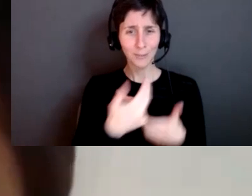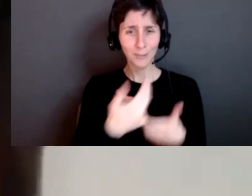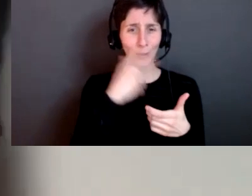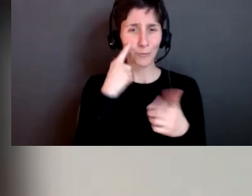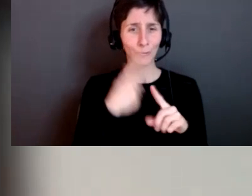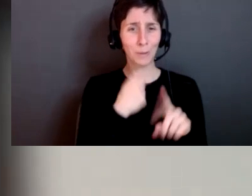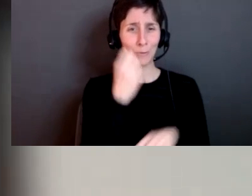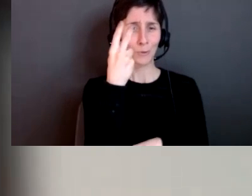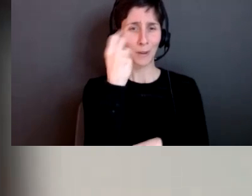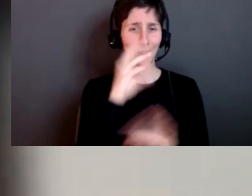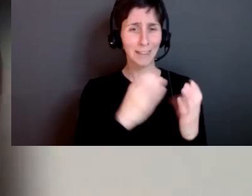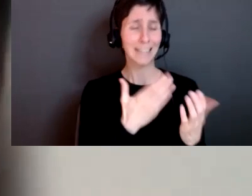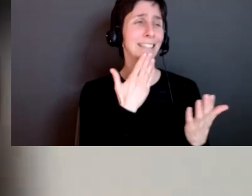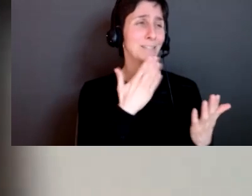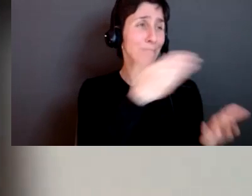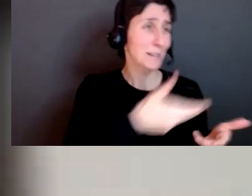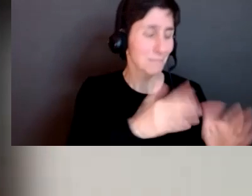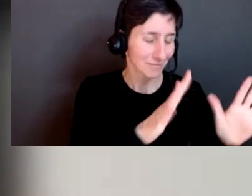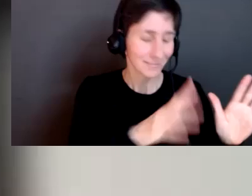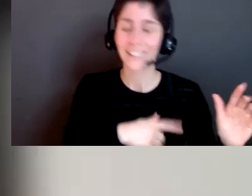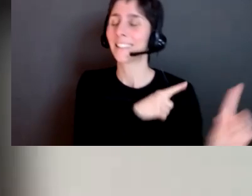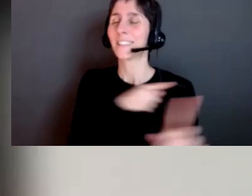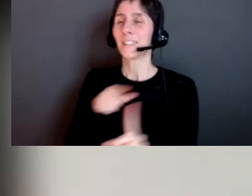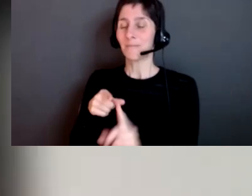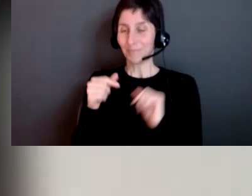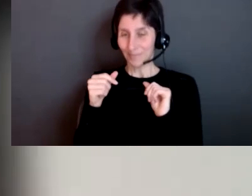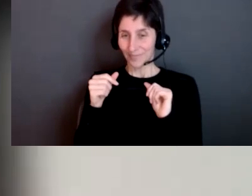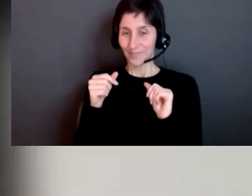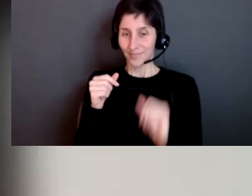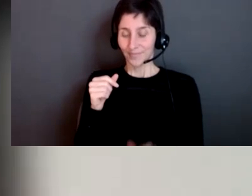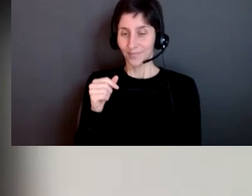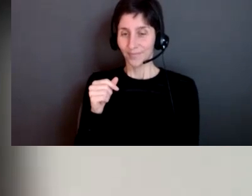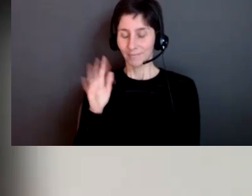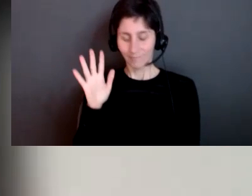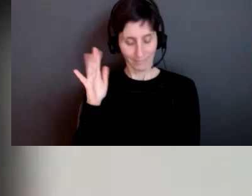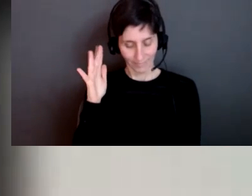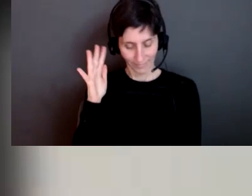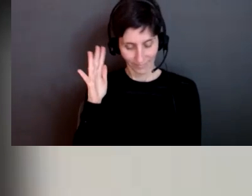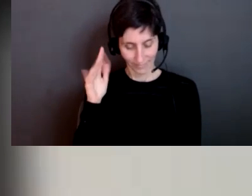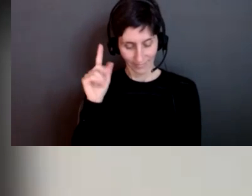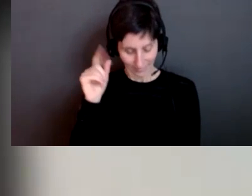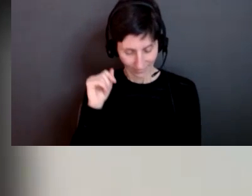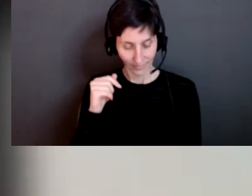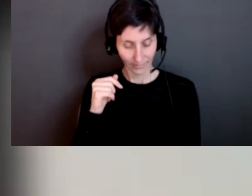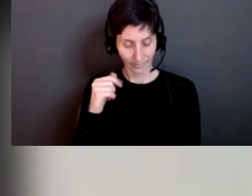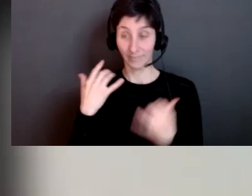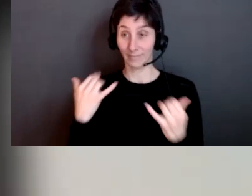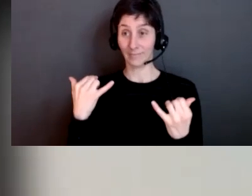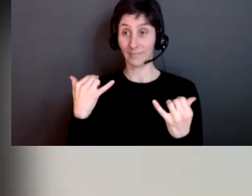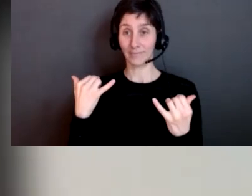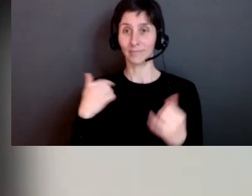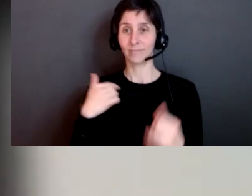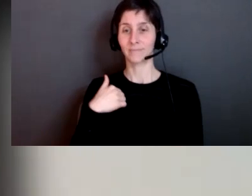sorry and um what was i saying oh i am presenting today from